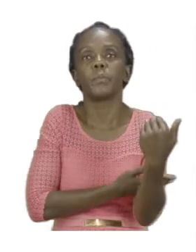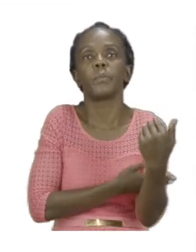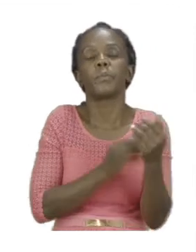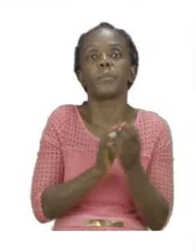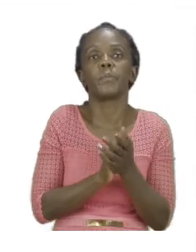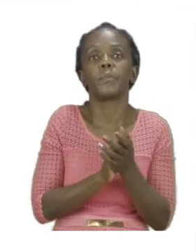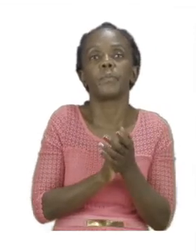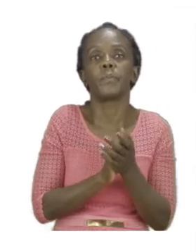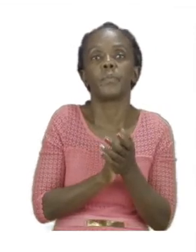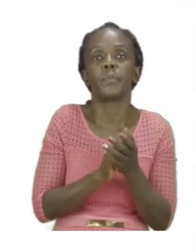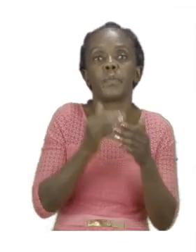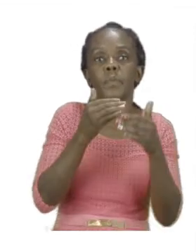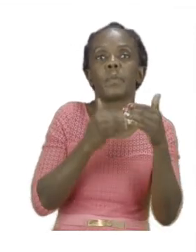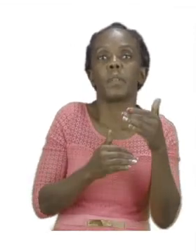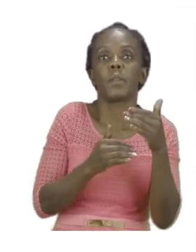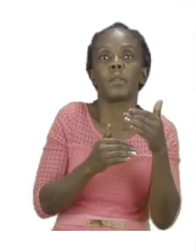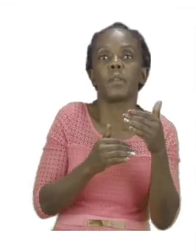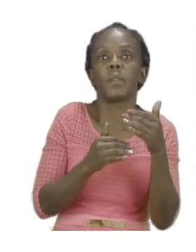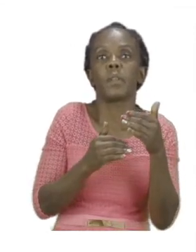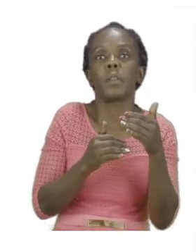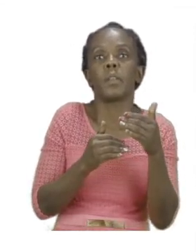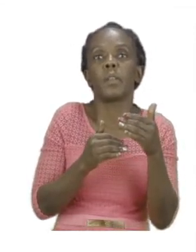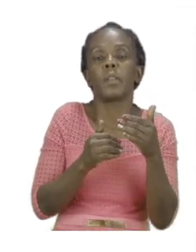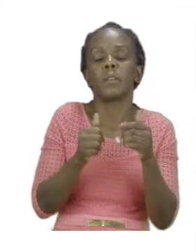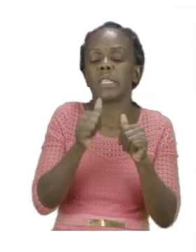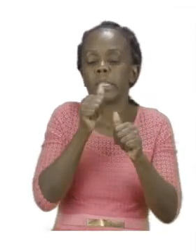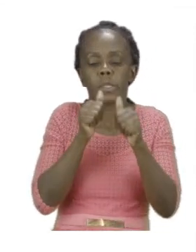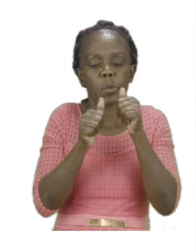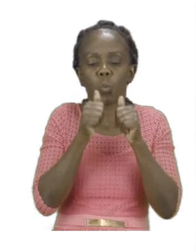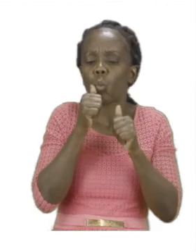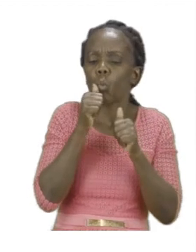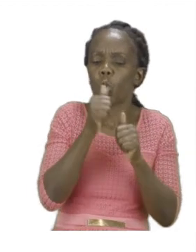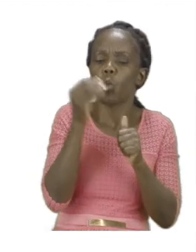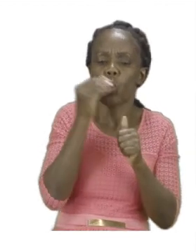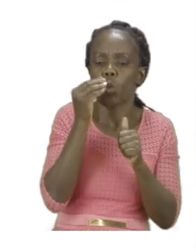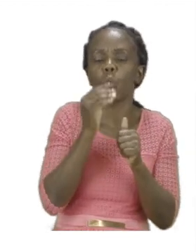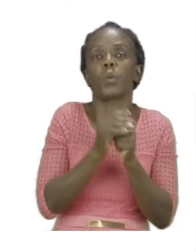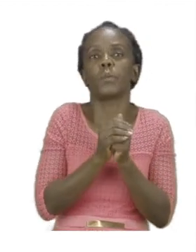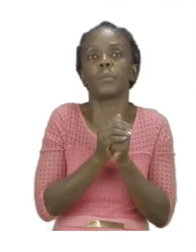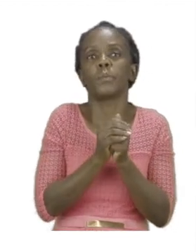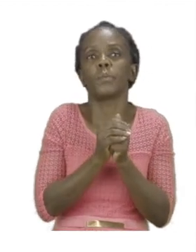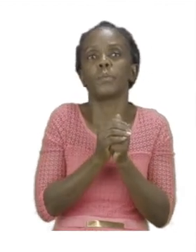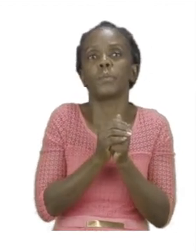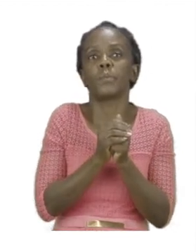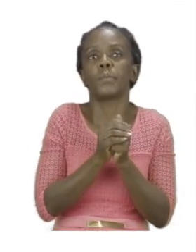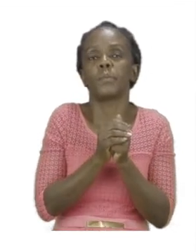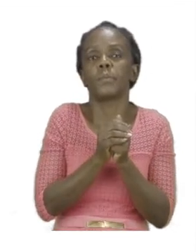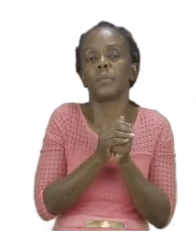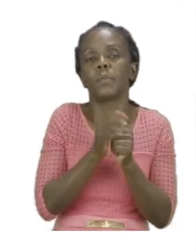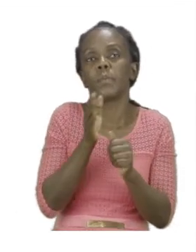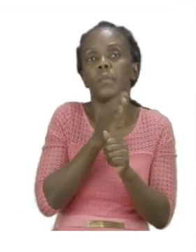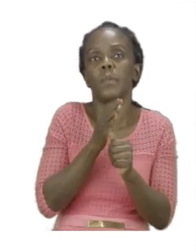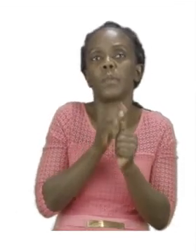a delicious meal. And then after that you can see that she is reading her